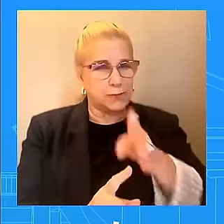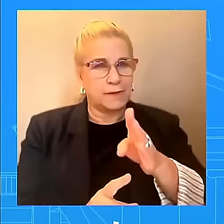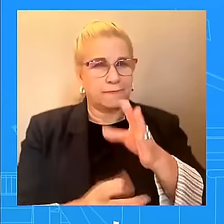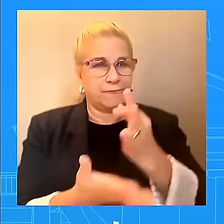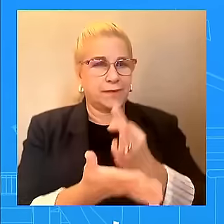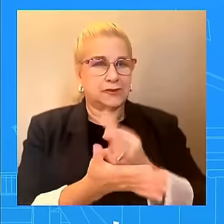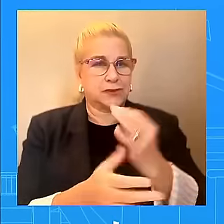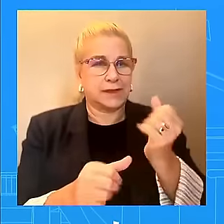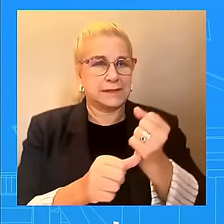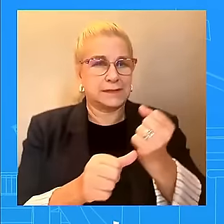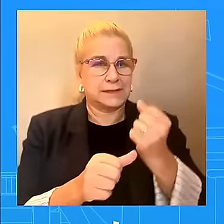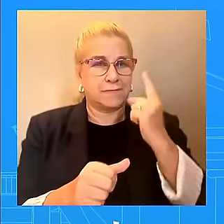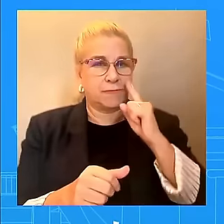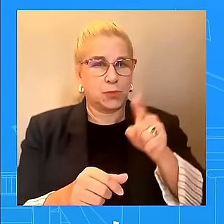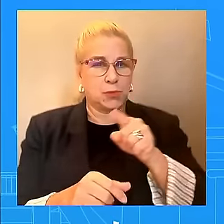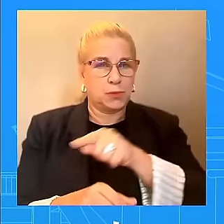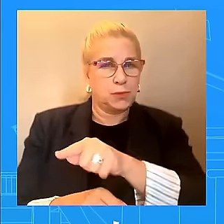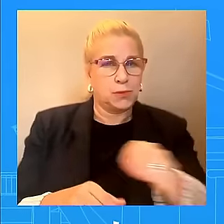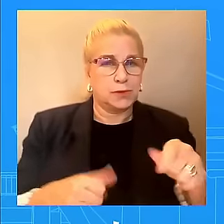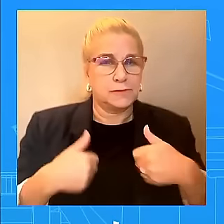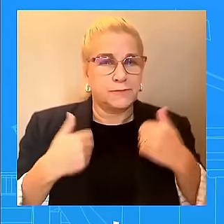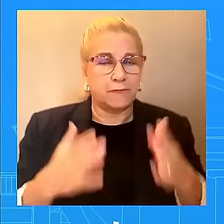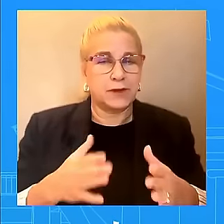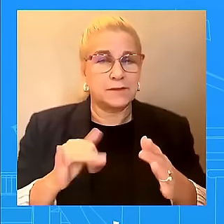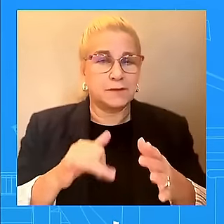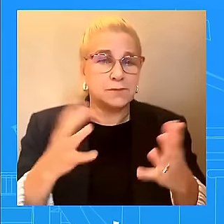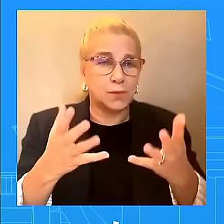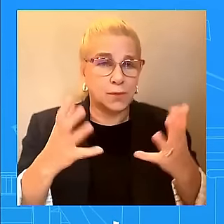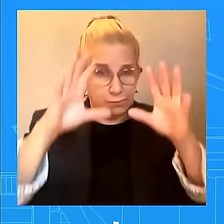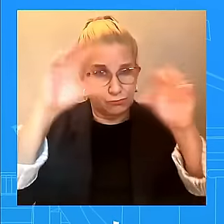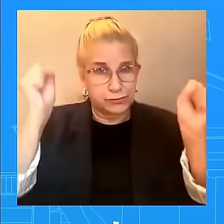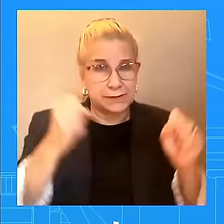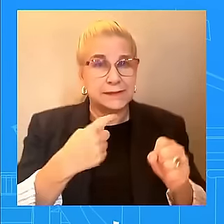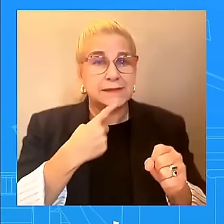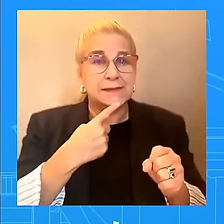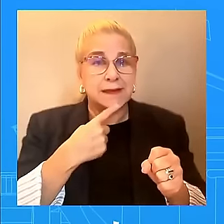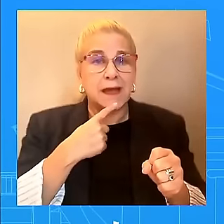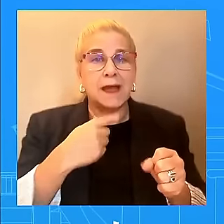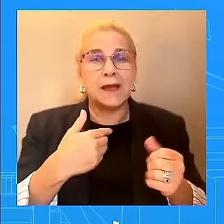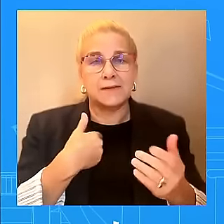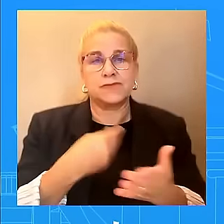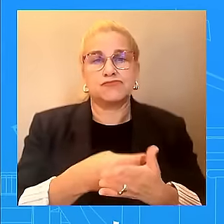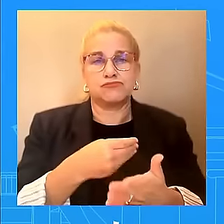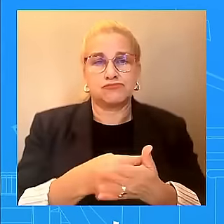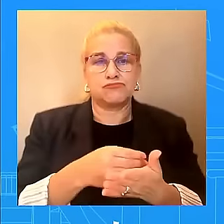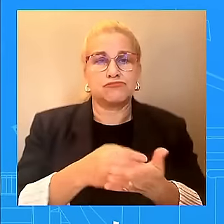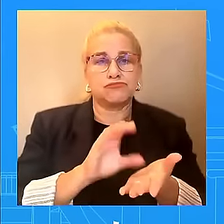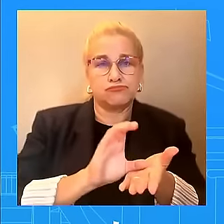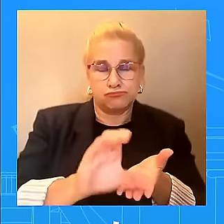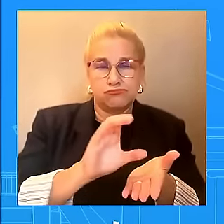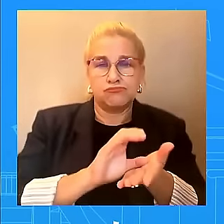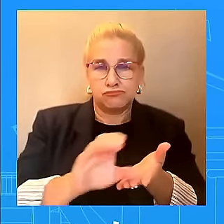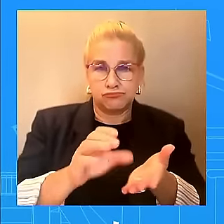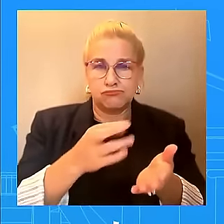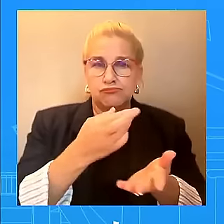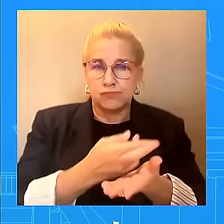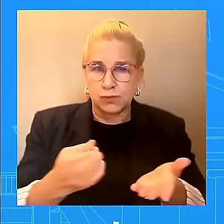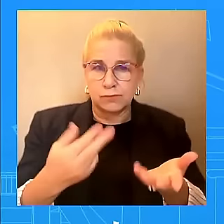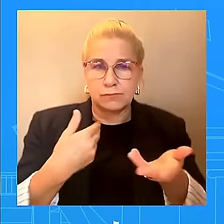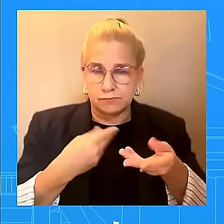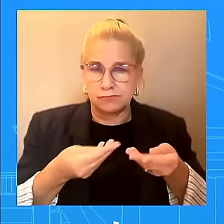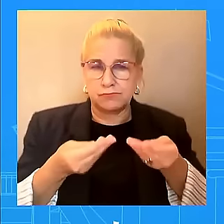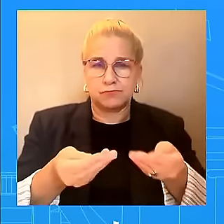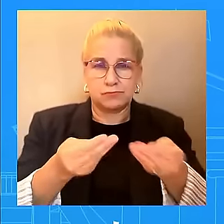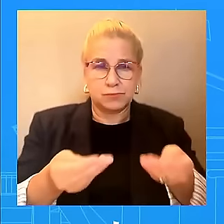sparing no, sparing no, no resource here. Unfortunately, scam artists and bad faith actors and